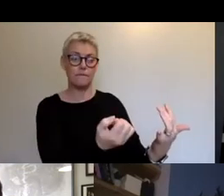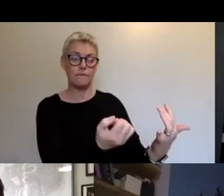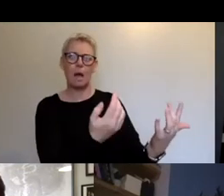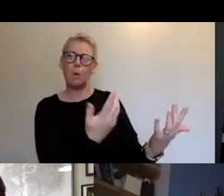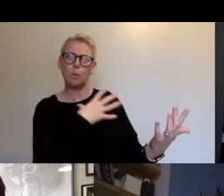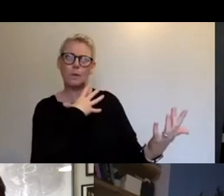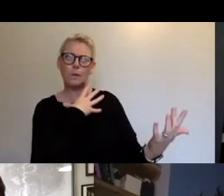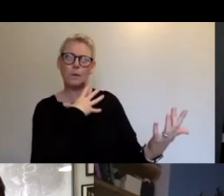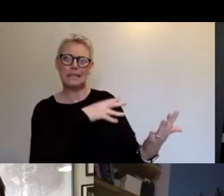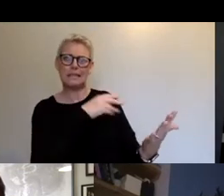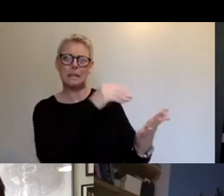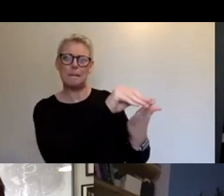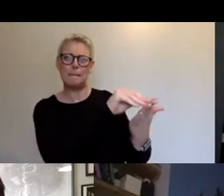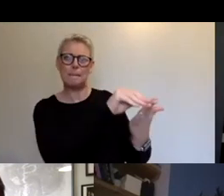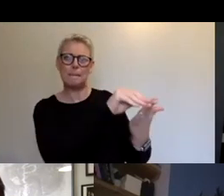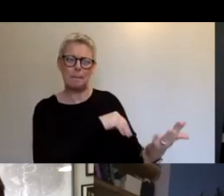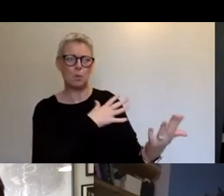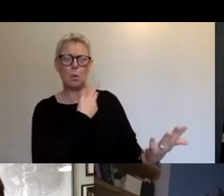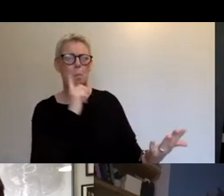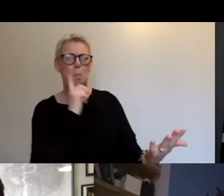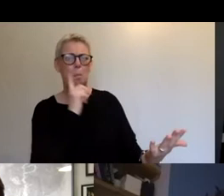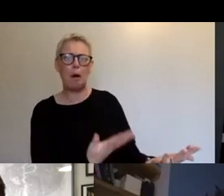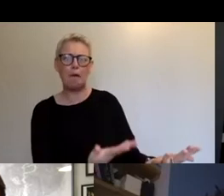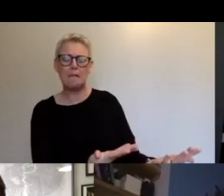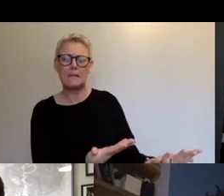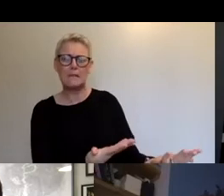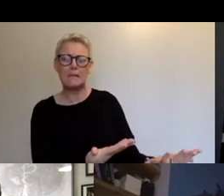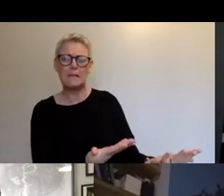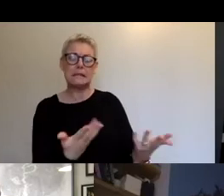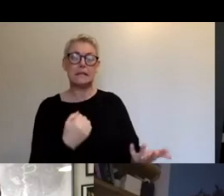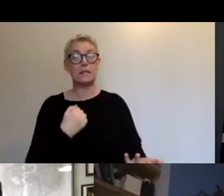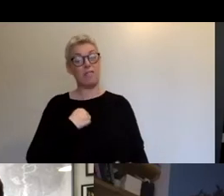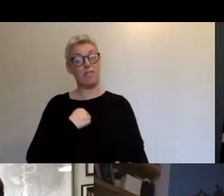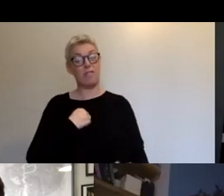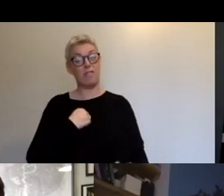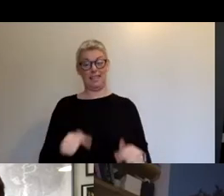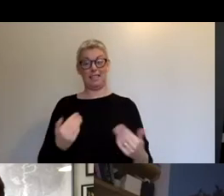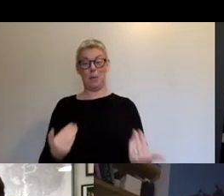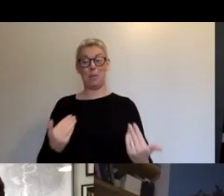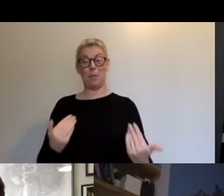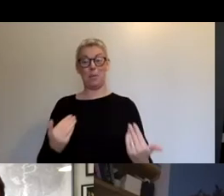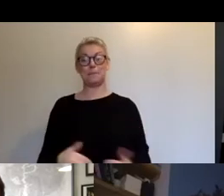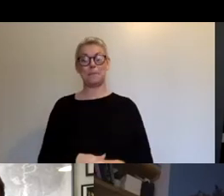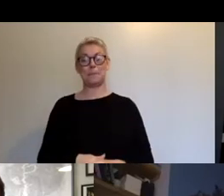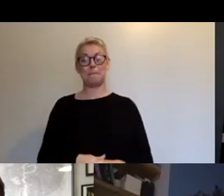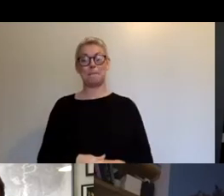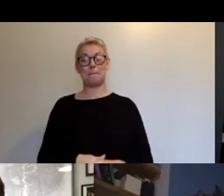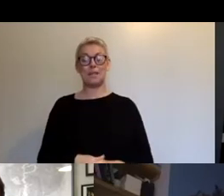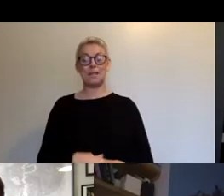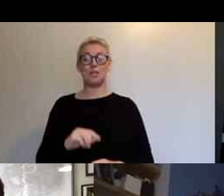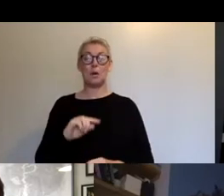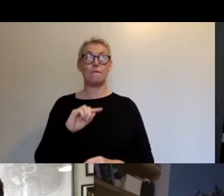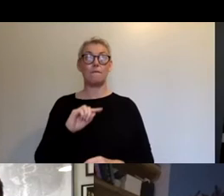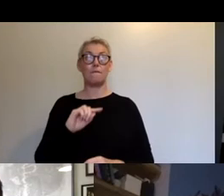And that's where we are at the moment. So the kind of from our point of view, the follow up, if you like, to our first season that went out